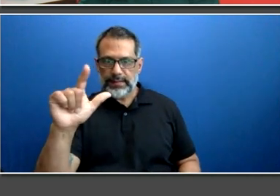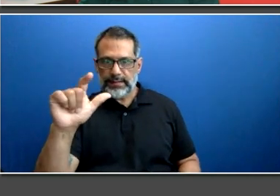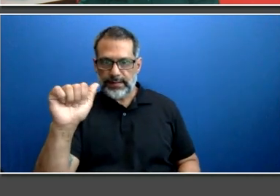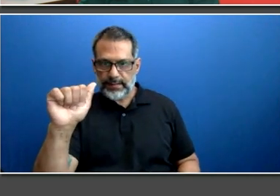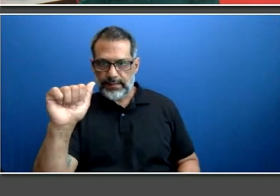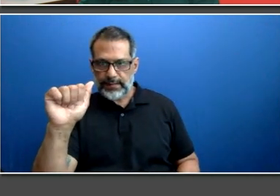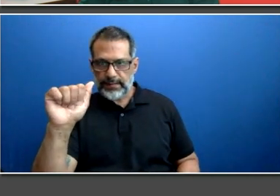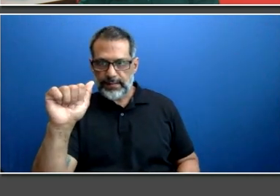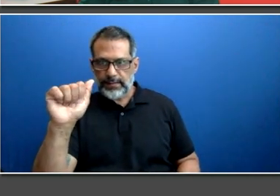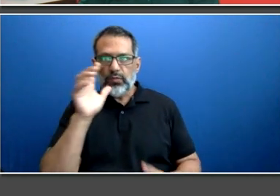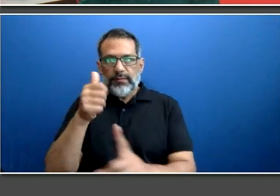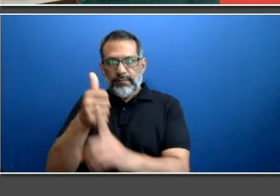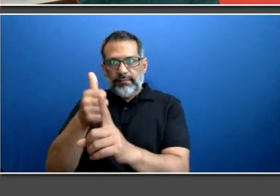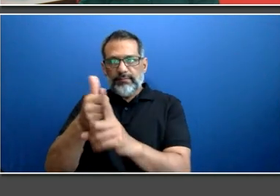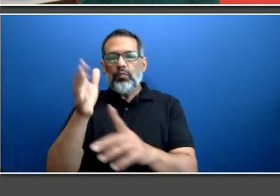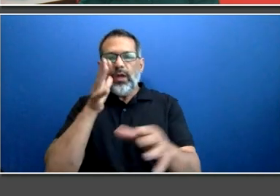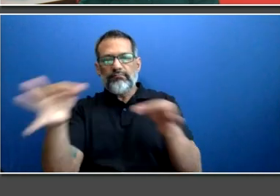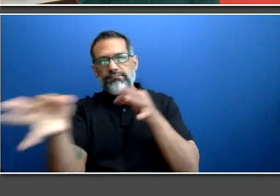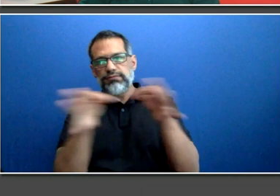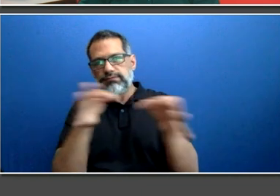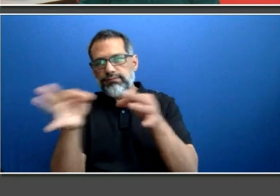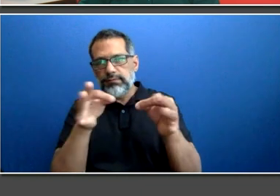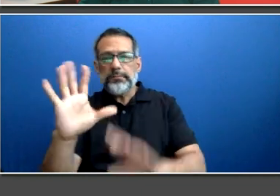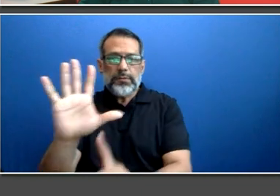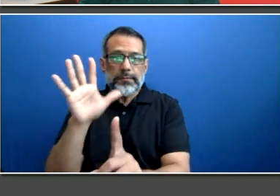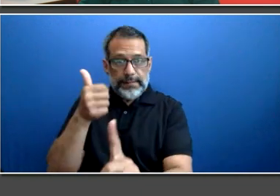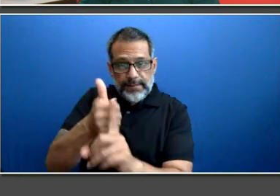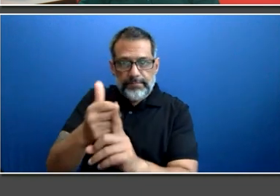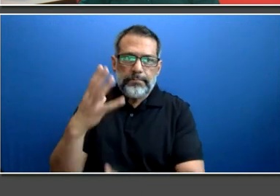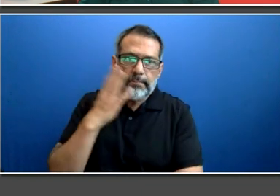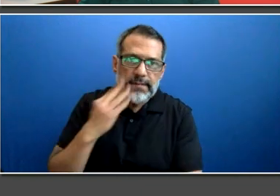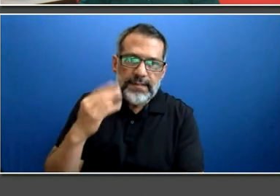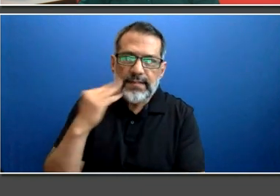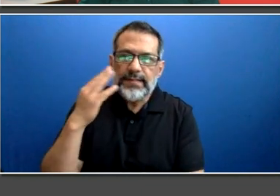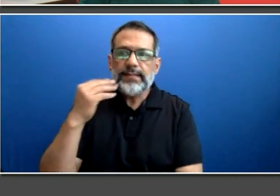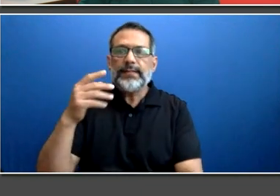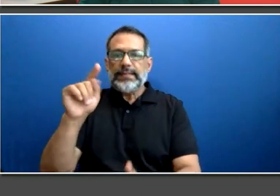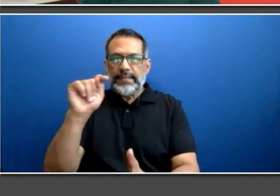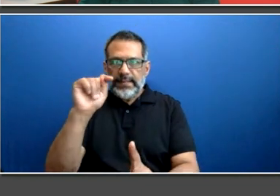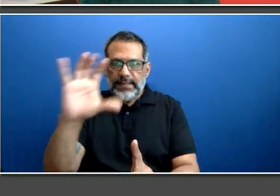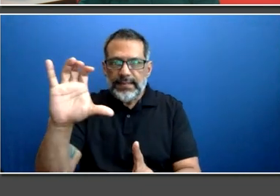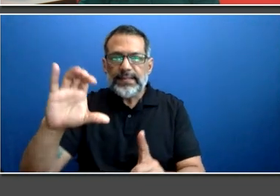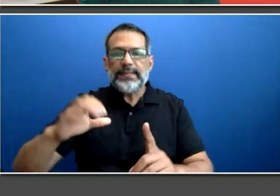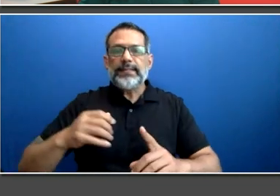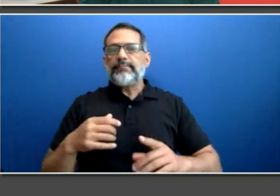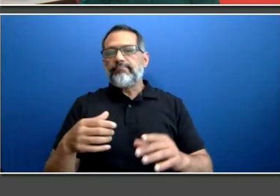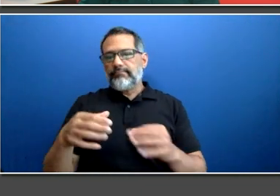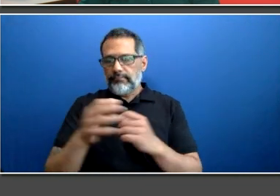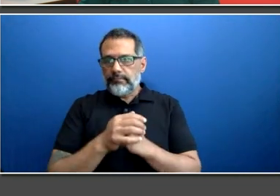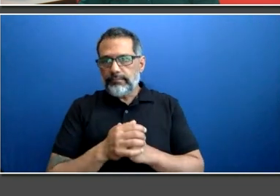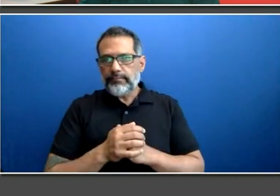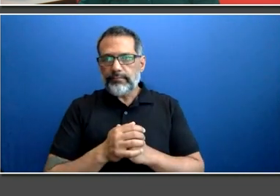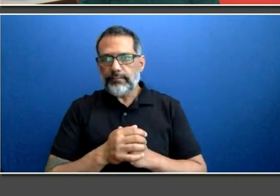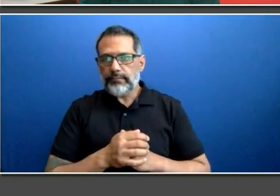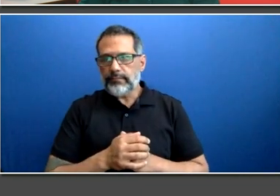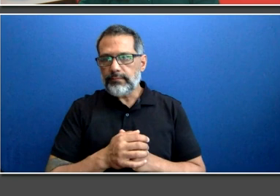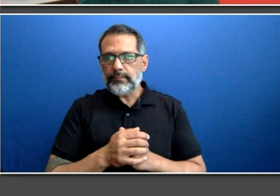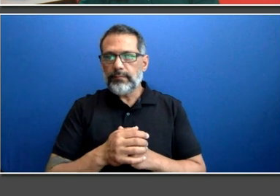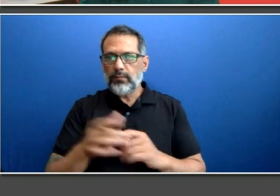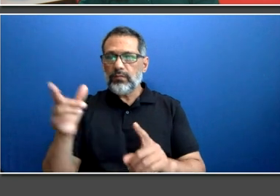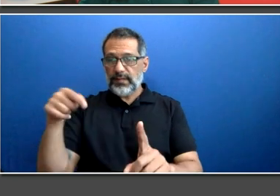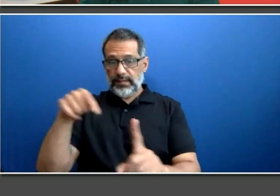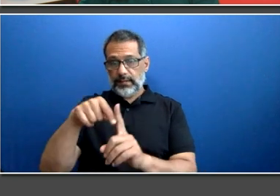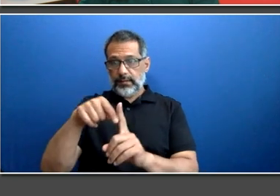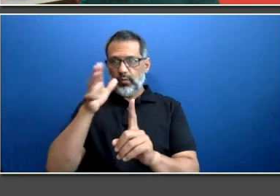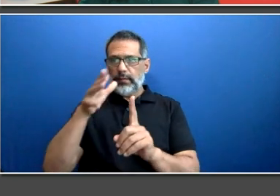We will then have Adam Arenda, a maintenance systems coordinator from our vehicles group, who will provide insight on career progression and